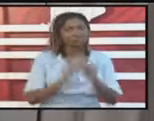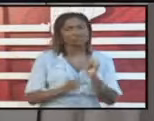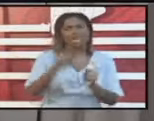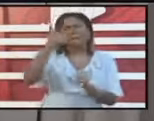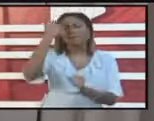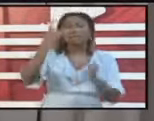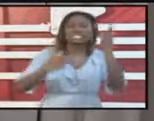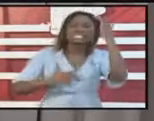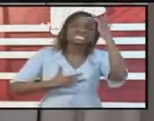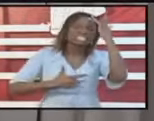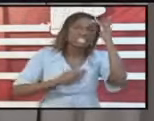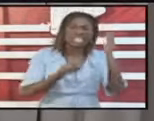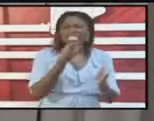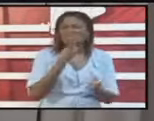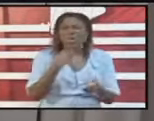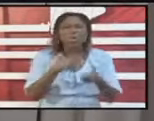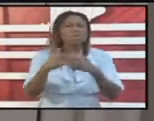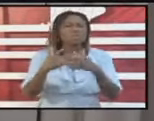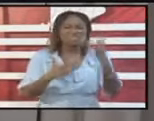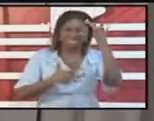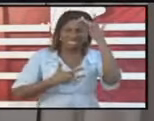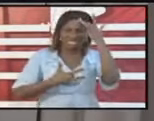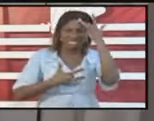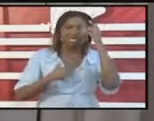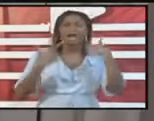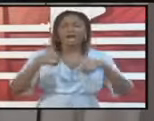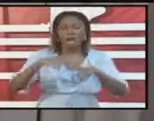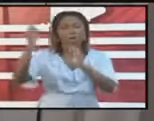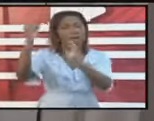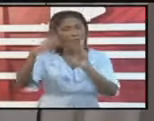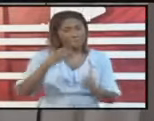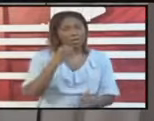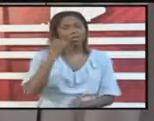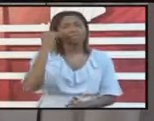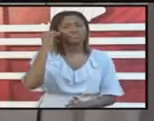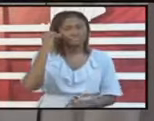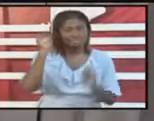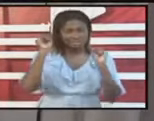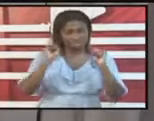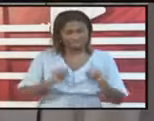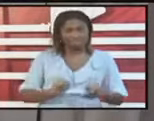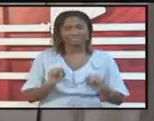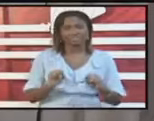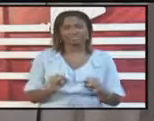process and running that as well looking at the applications as we go through them.